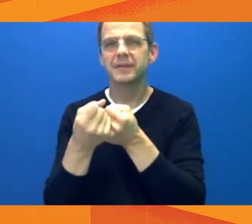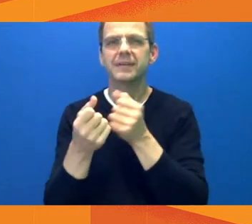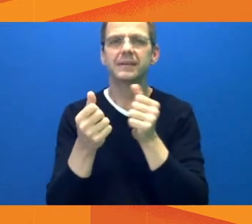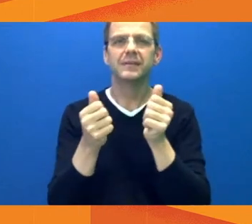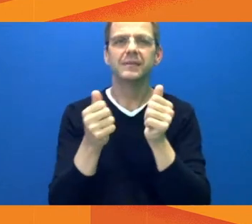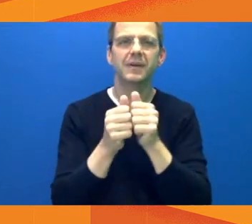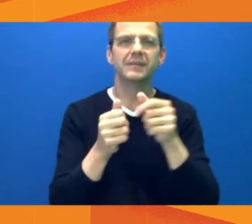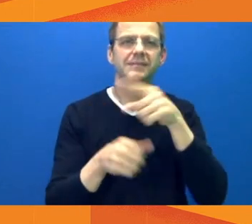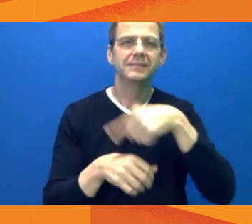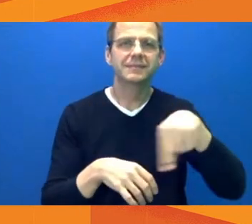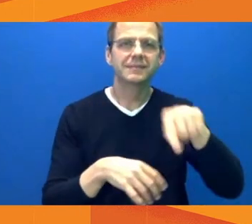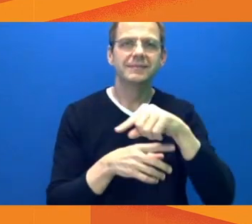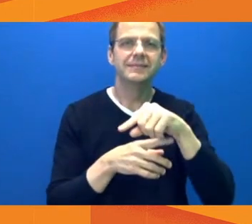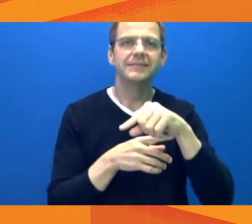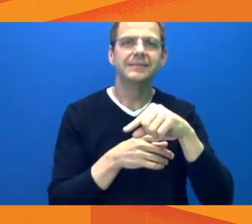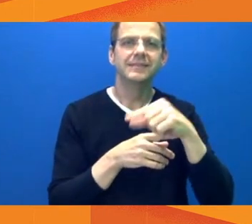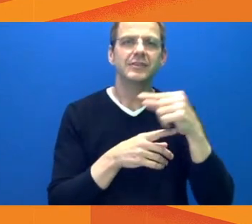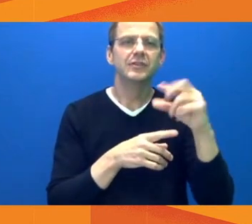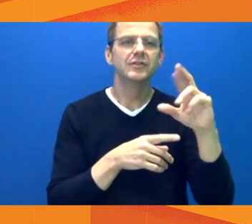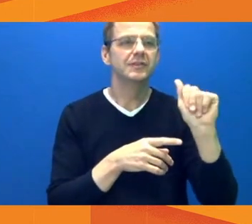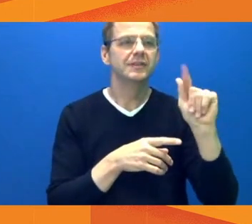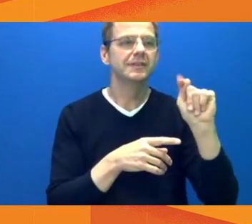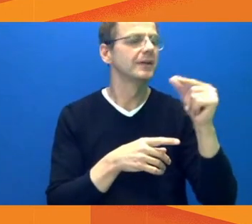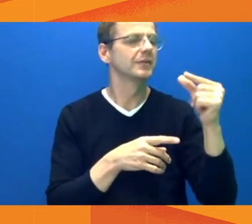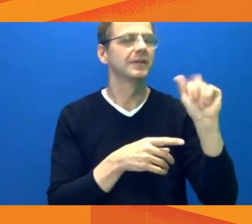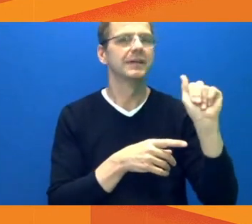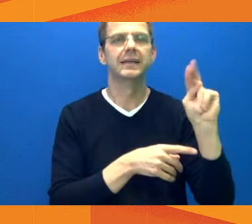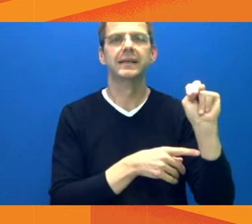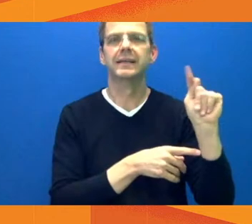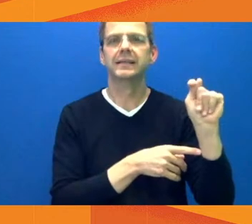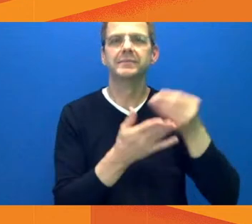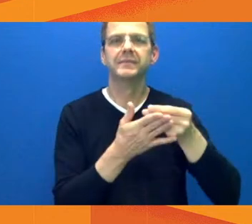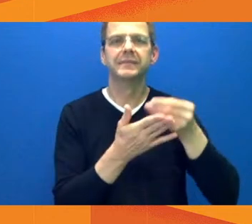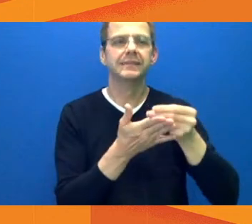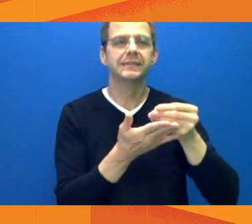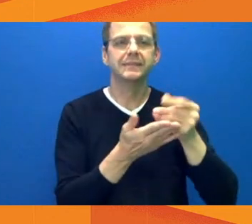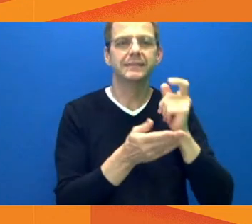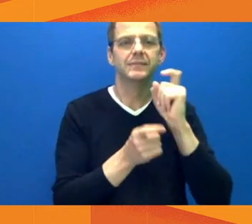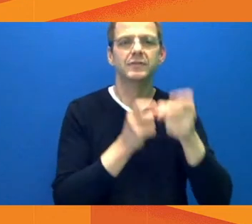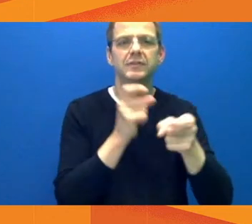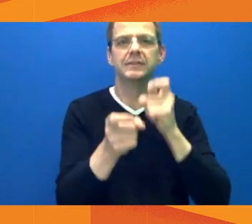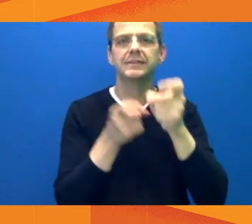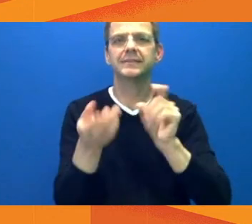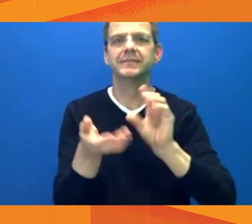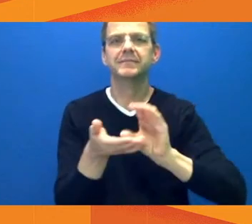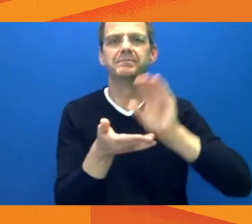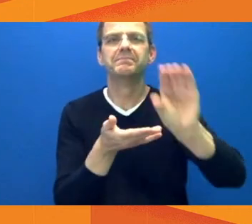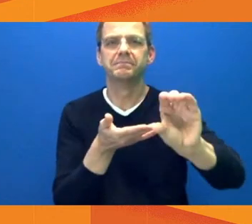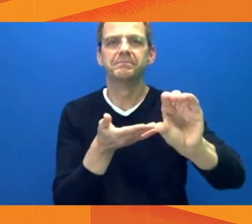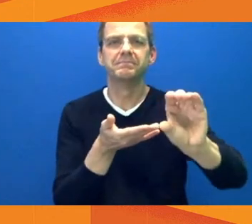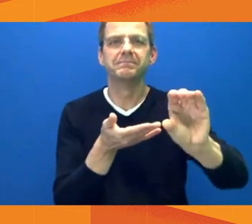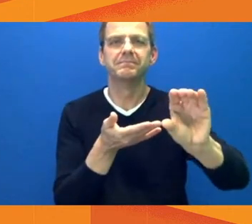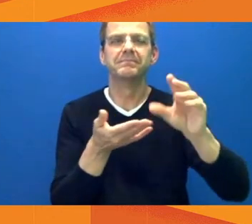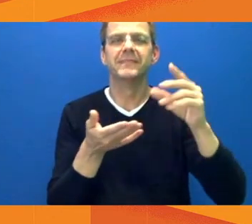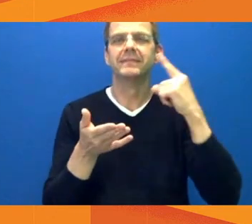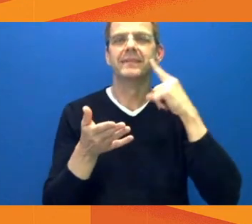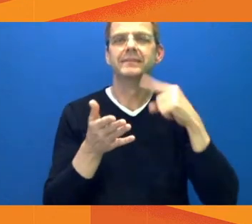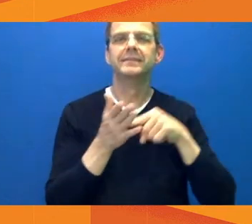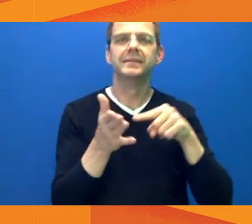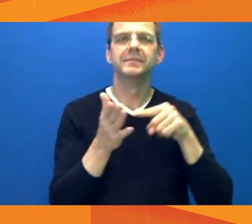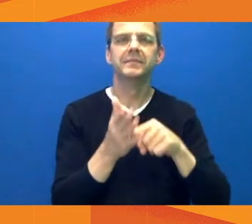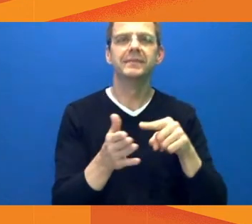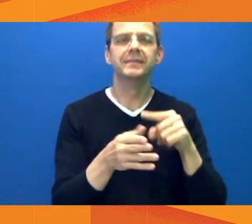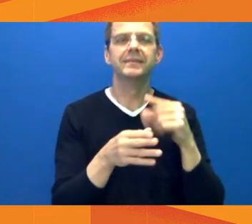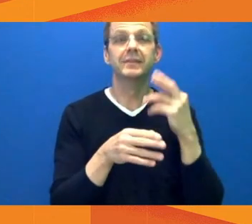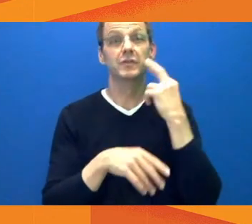specifically close contact businesses, i.e. restaurants, retail, hair aesthetic services that have made a significant